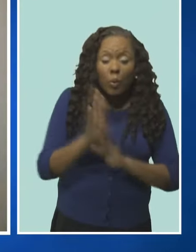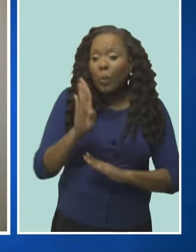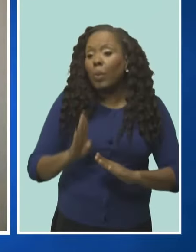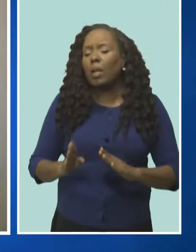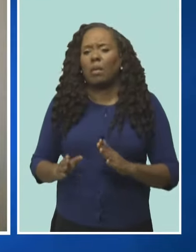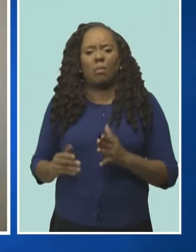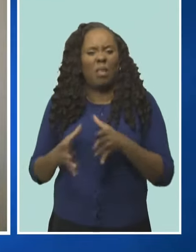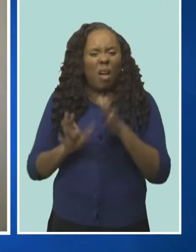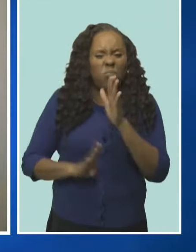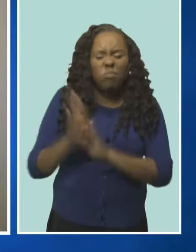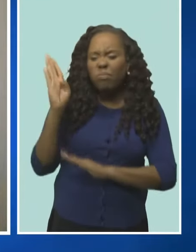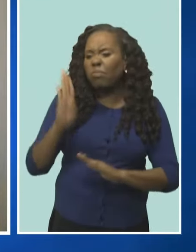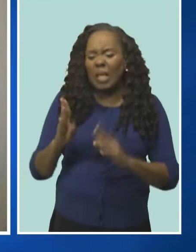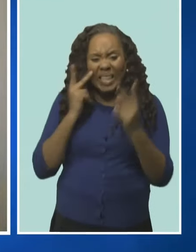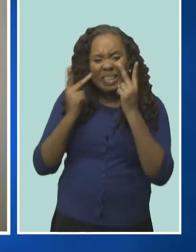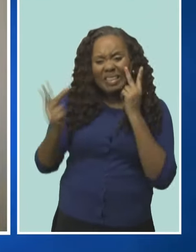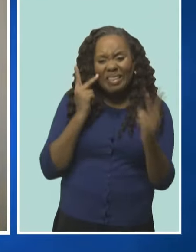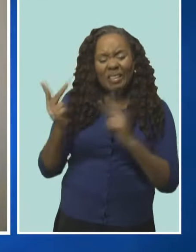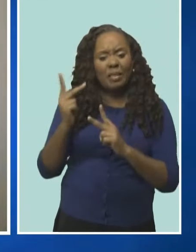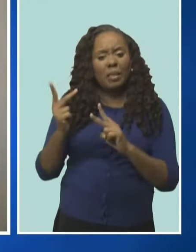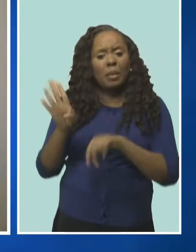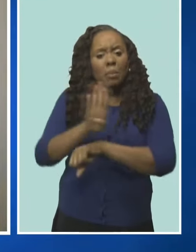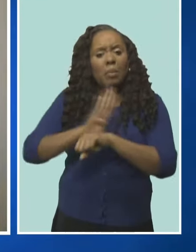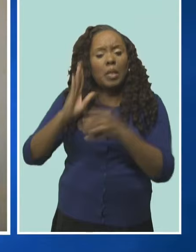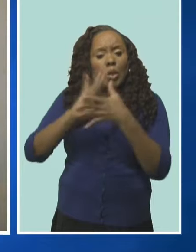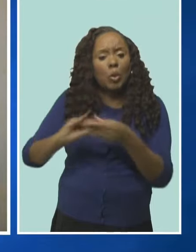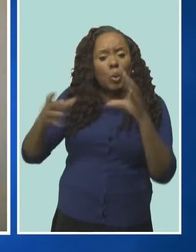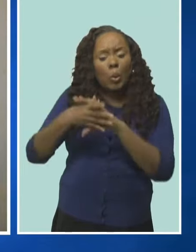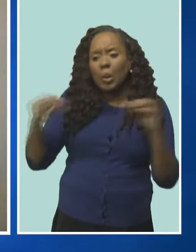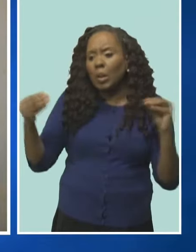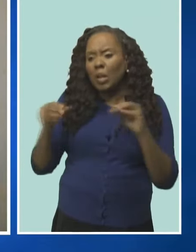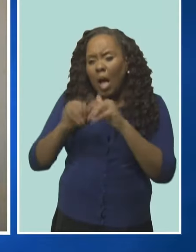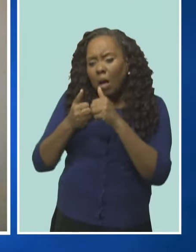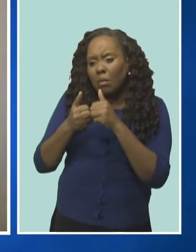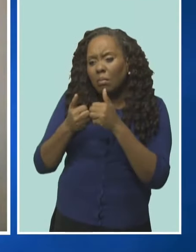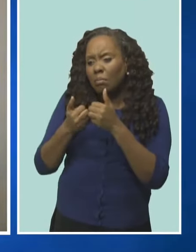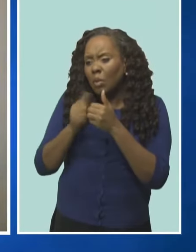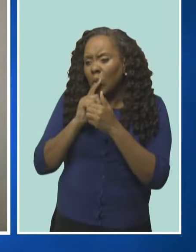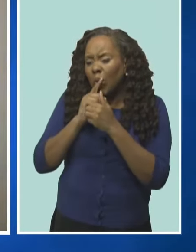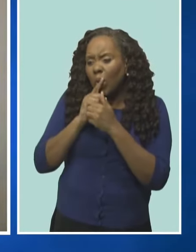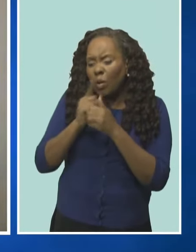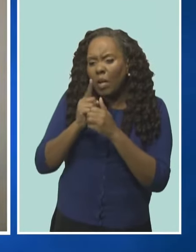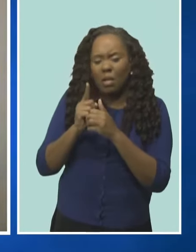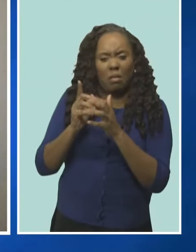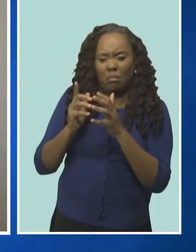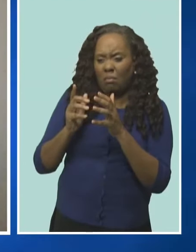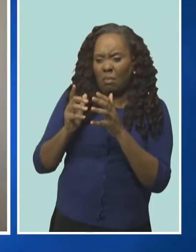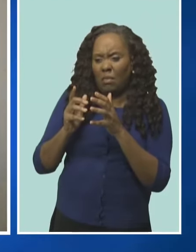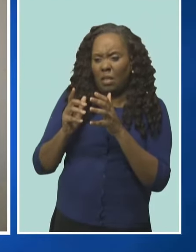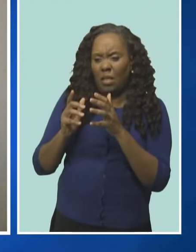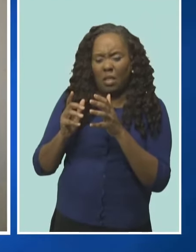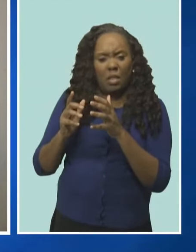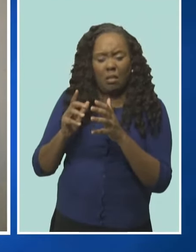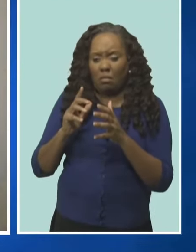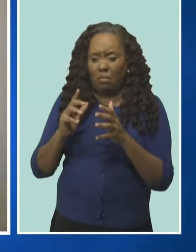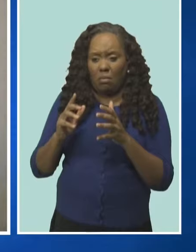and the stories being captured by Barbadian filmmakers. It is always quite exceptional to have an international festival, like the